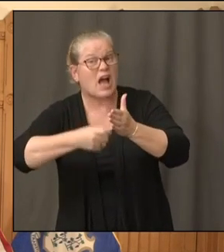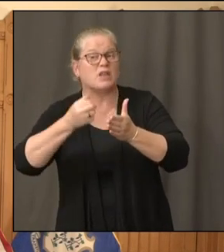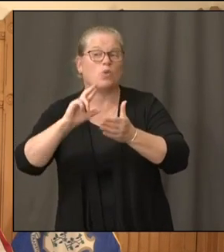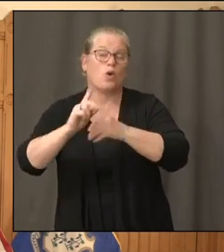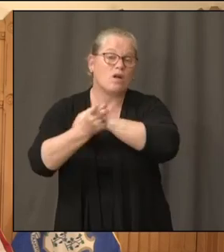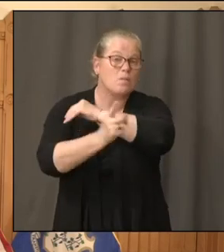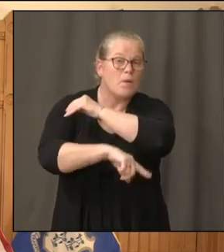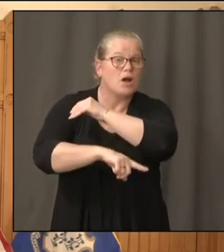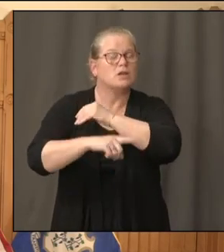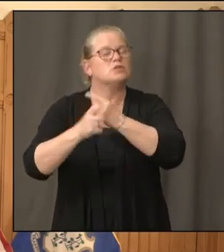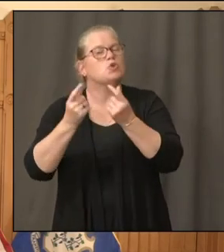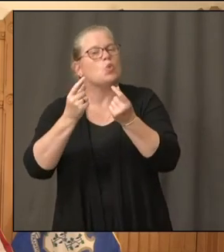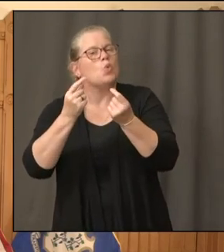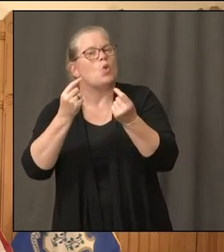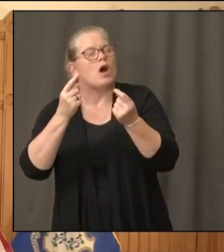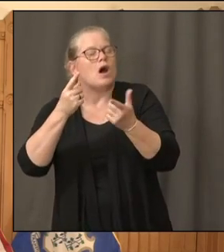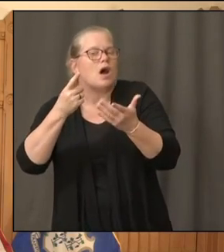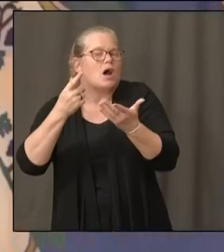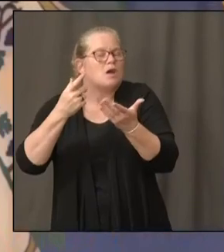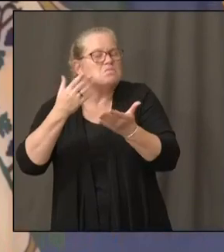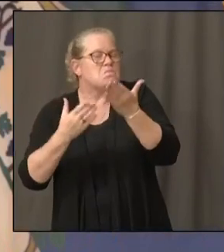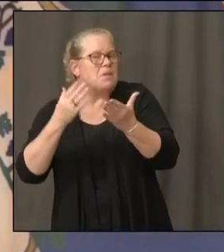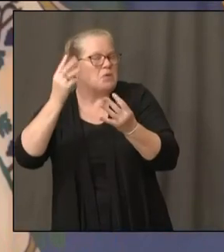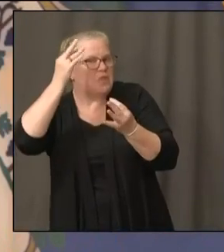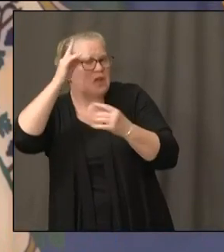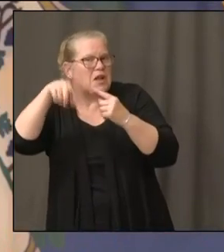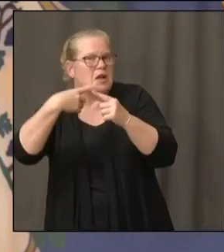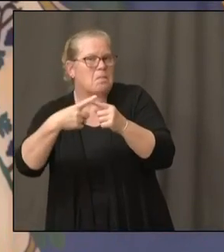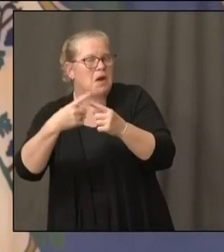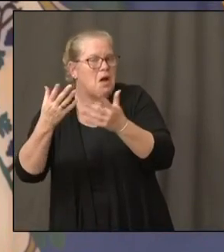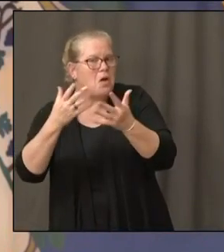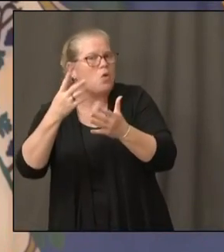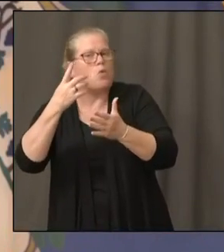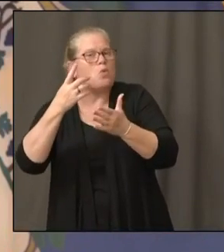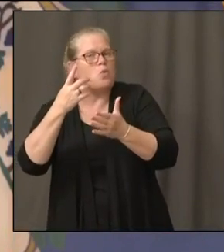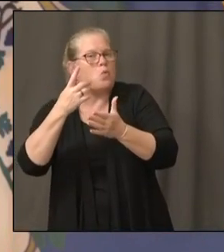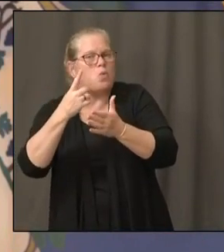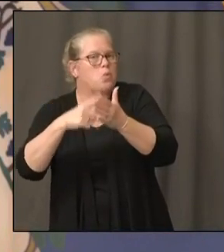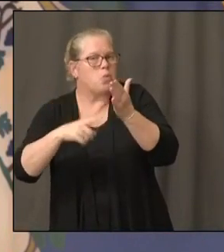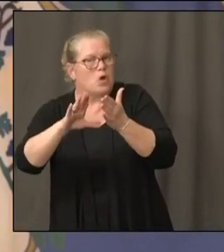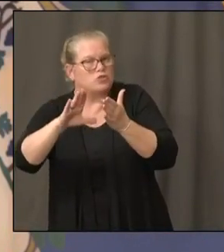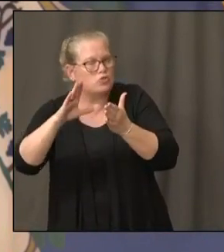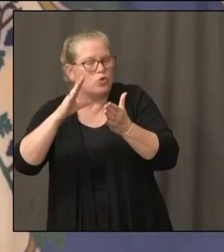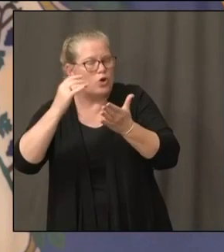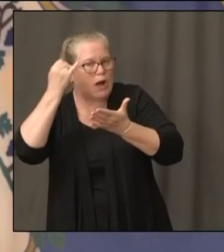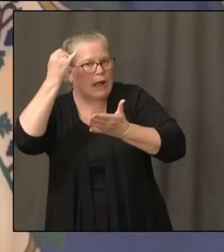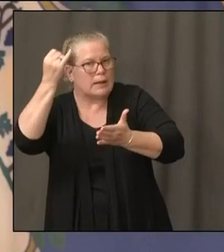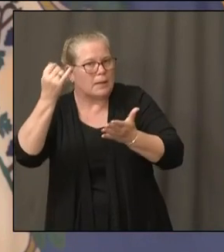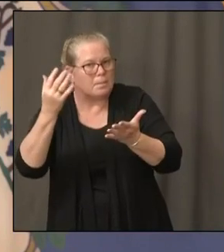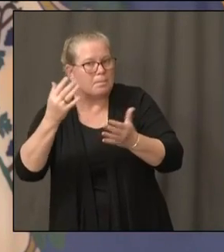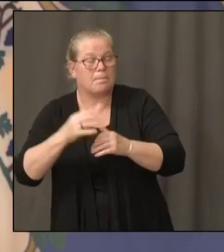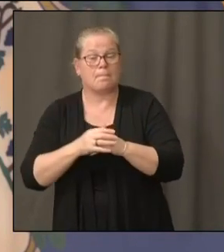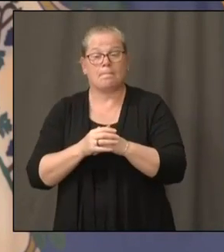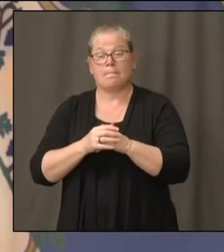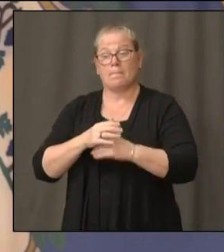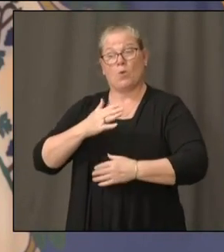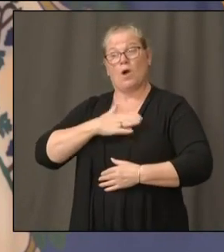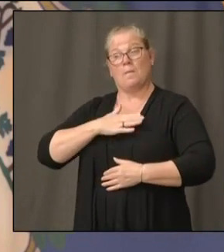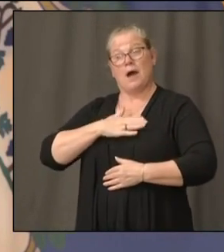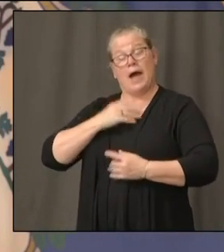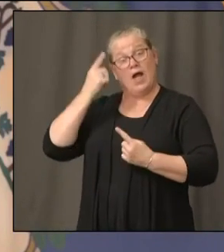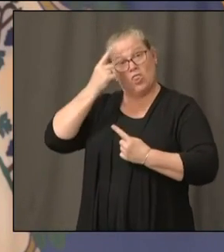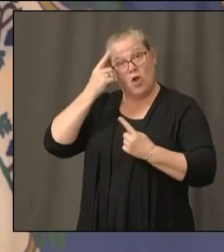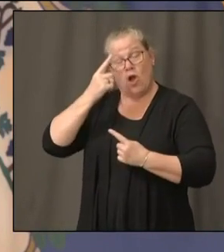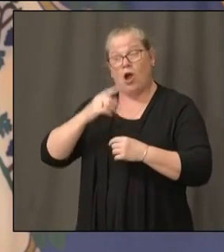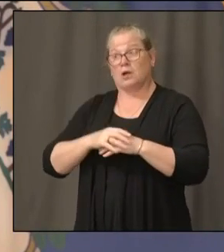What are your thoughts there? My thoughts are we haven't had to do that to date when it came to masks, when it came to safe store rules, when it